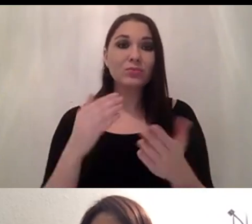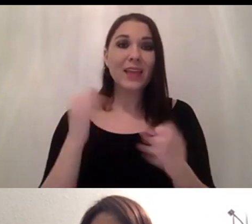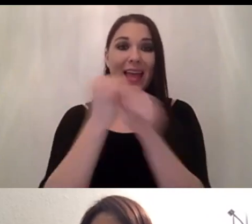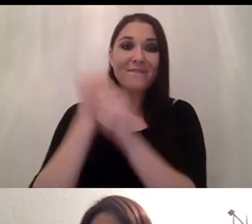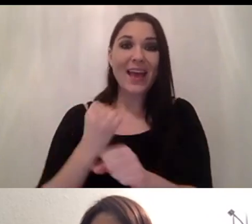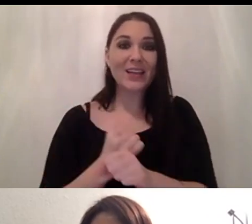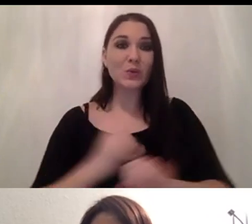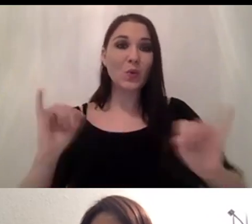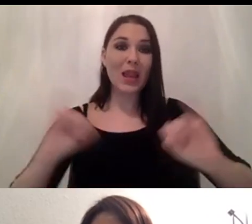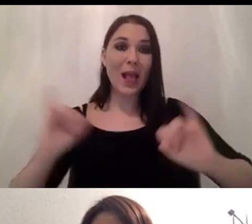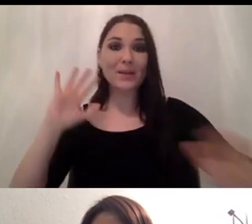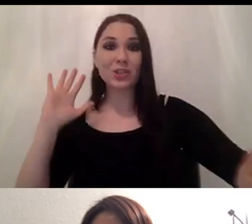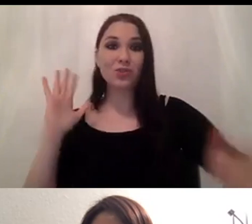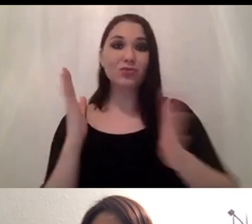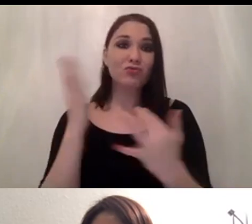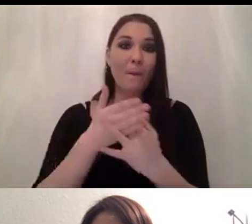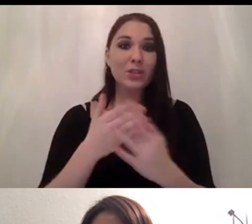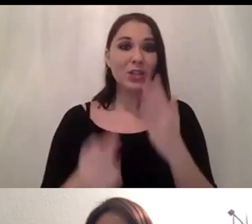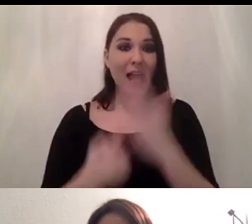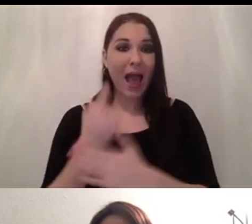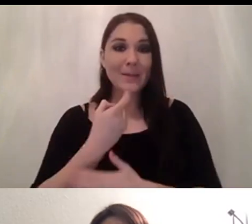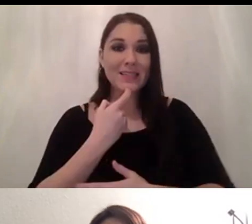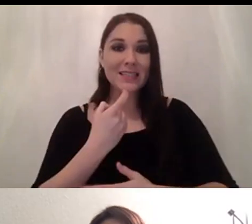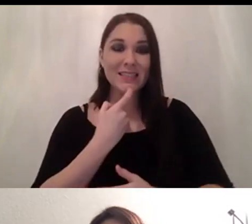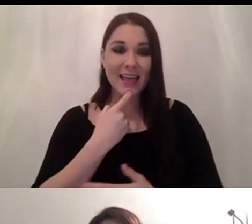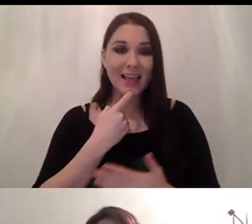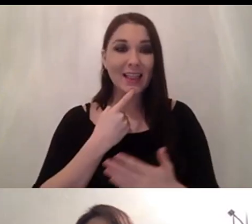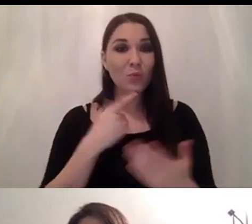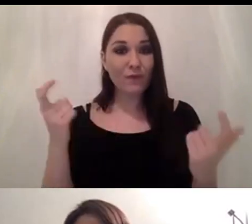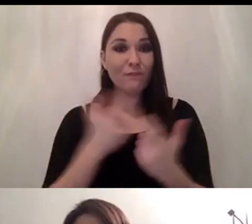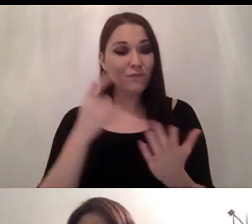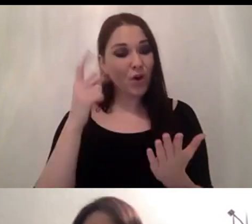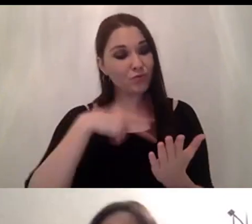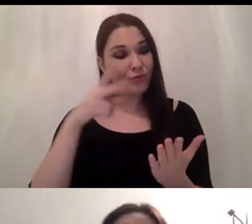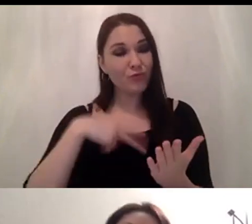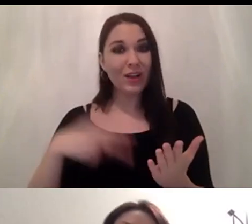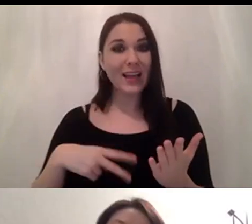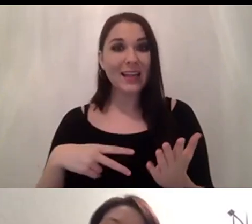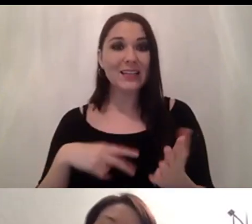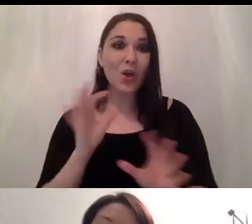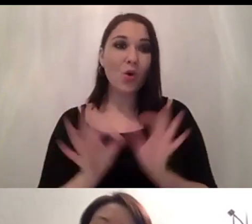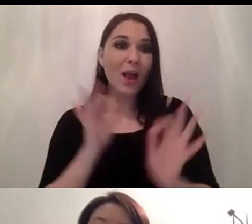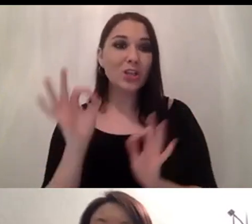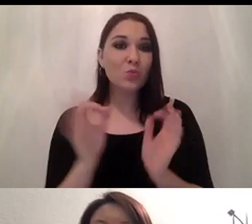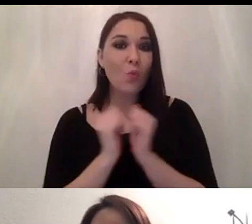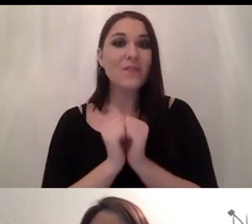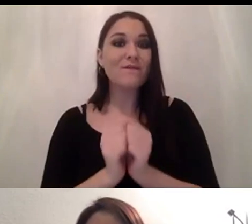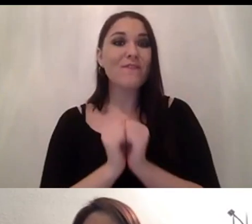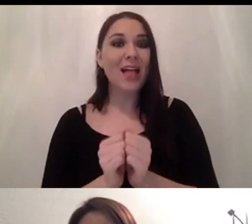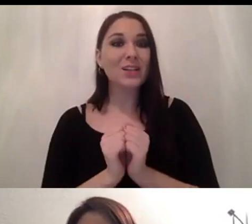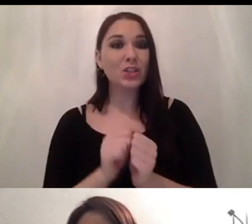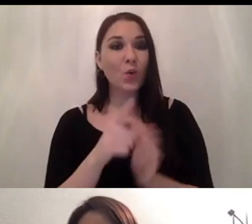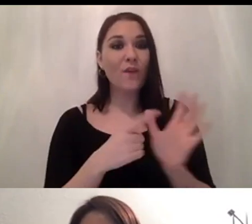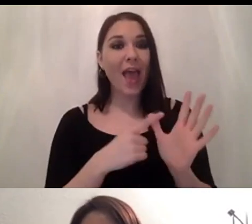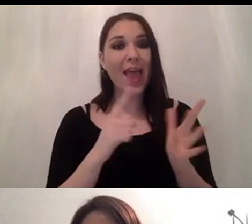how disruption happened in the steel market it was a very fun read her question is regarding the value proposition part of your ai